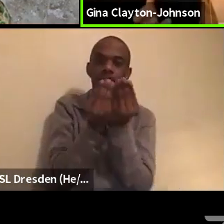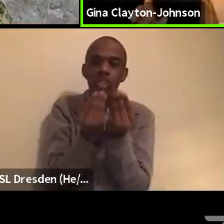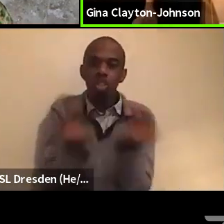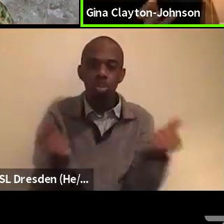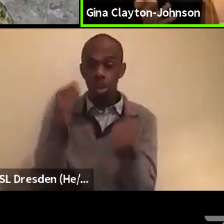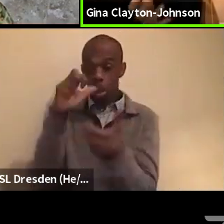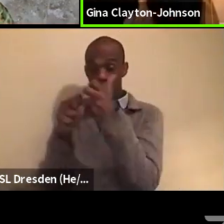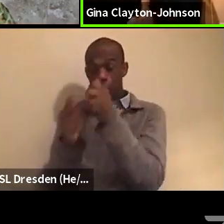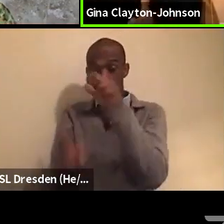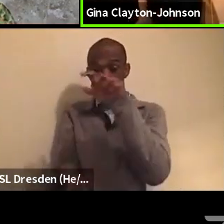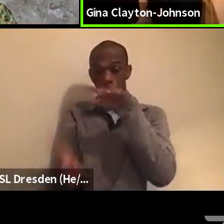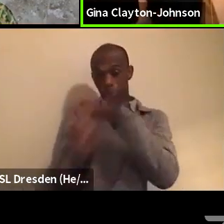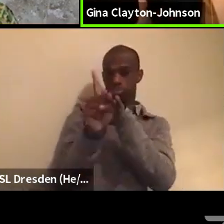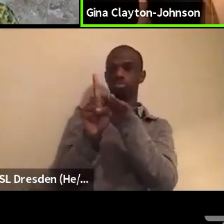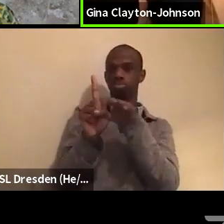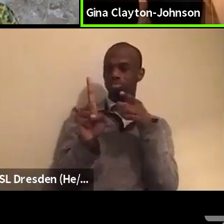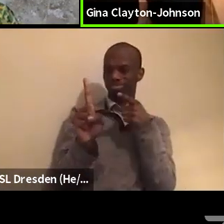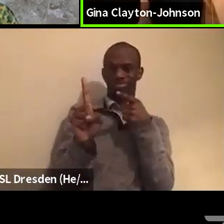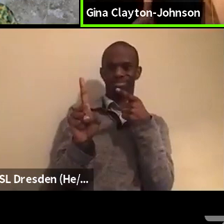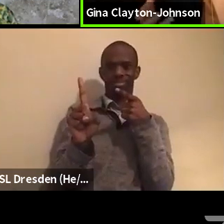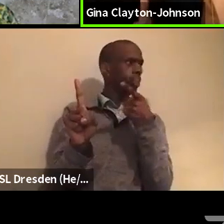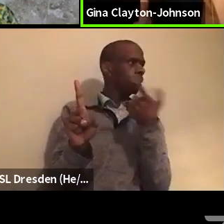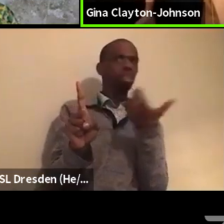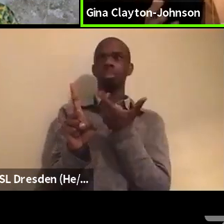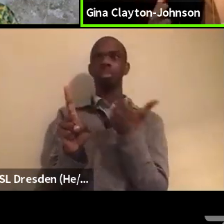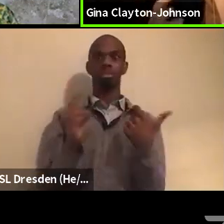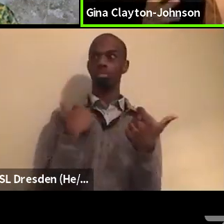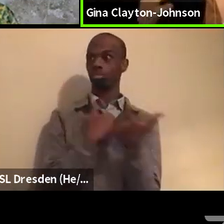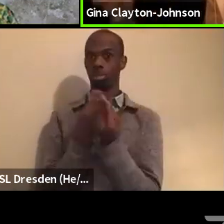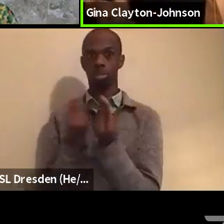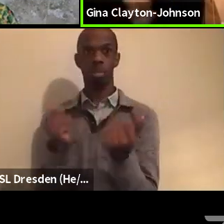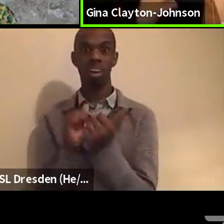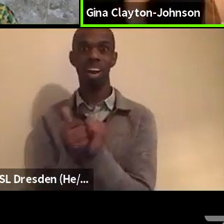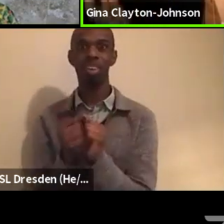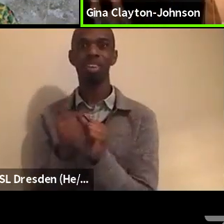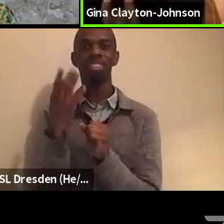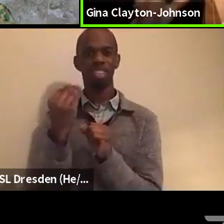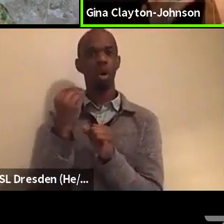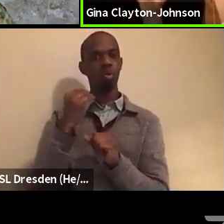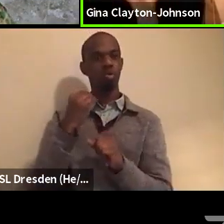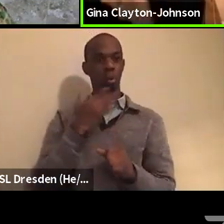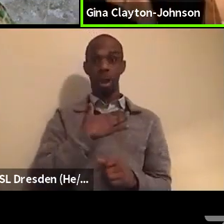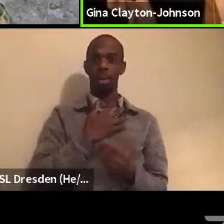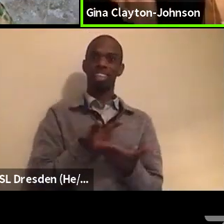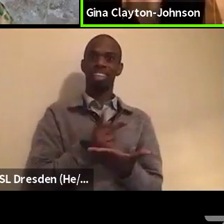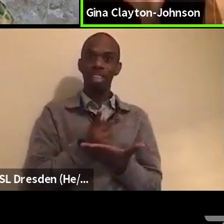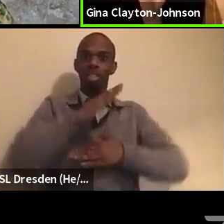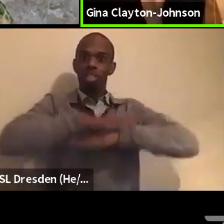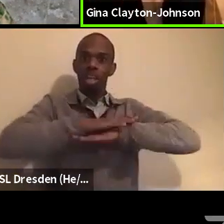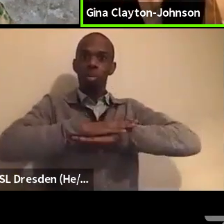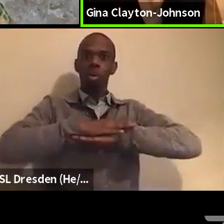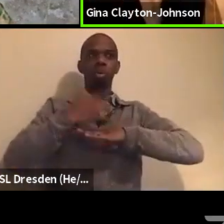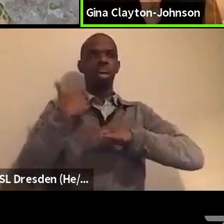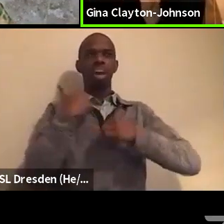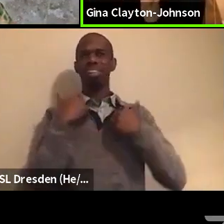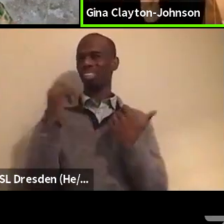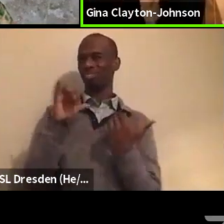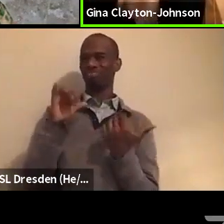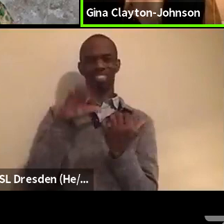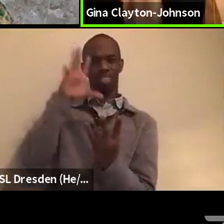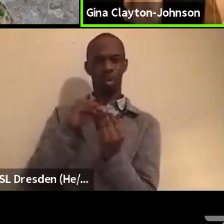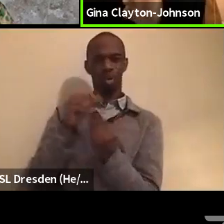met at the at the at the kitchen table about this one was me trees, you know, all of us, it was a group of 10 of us,